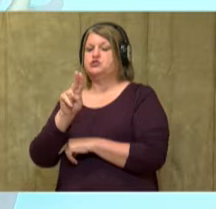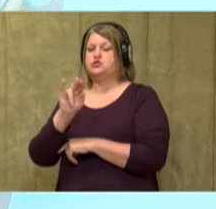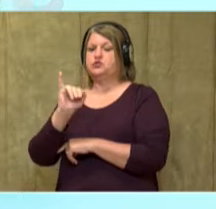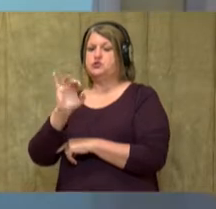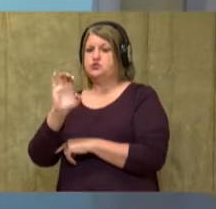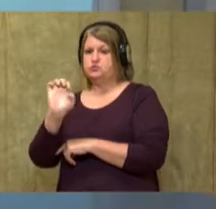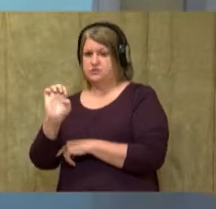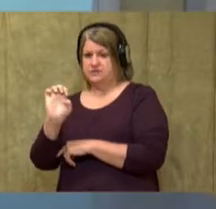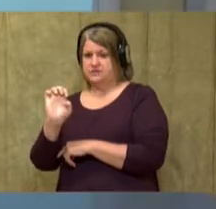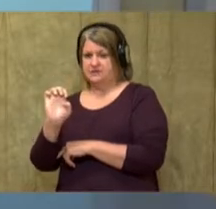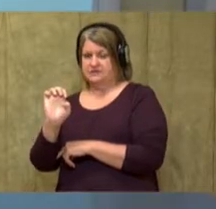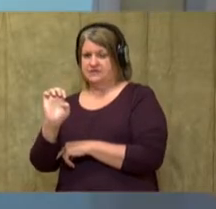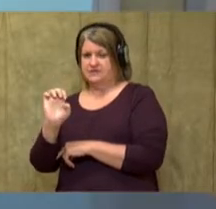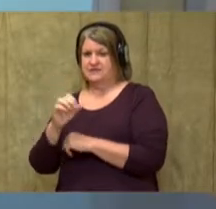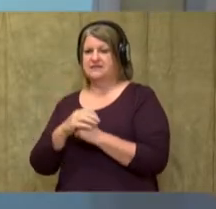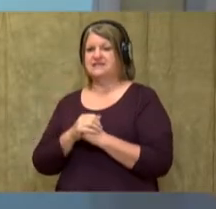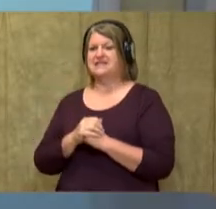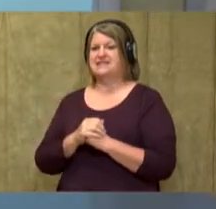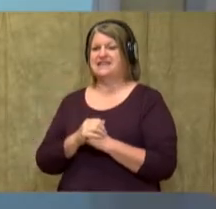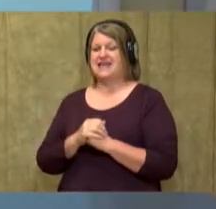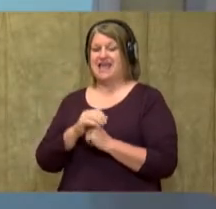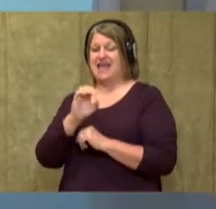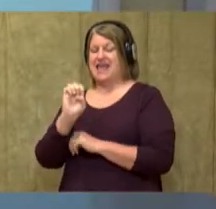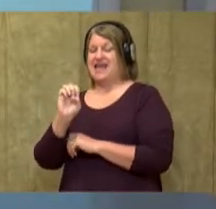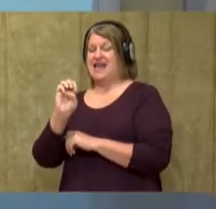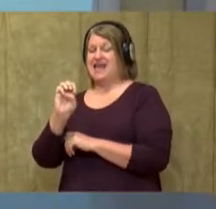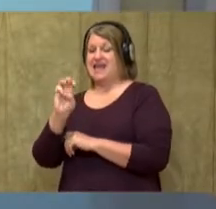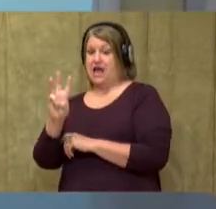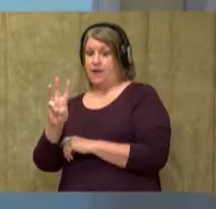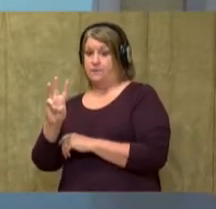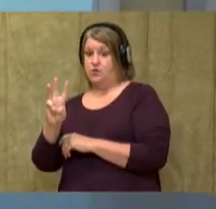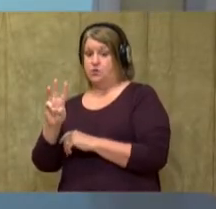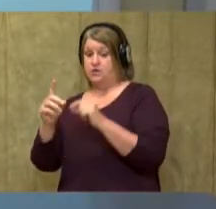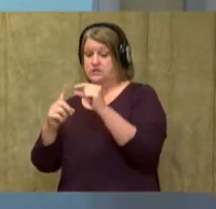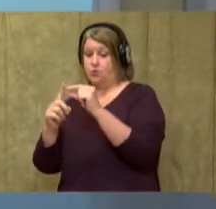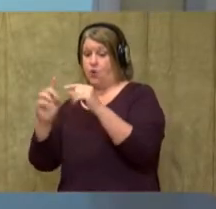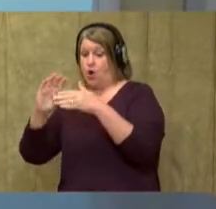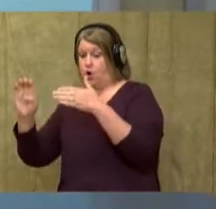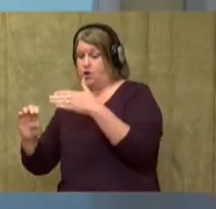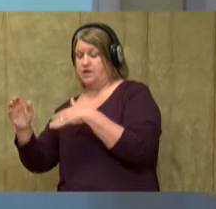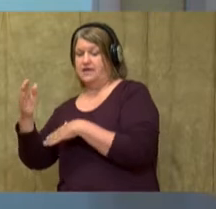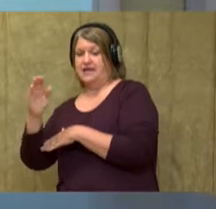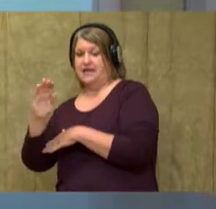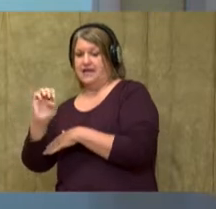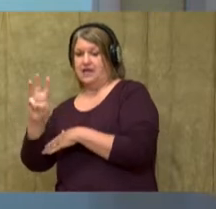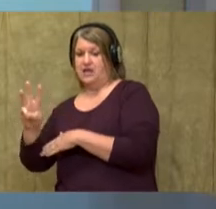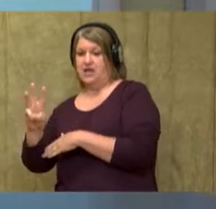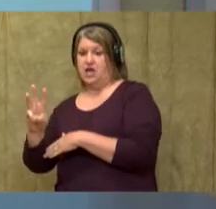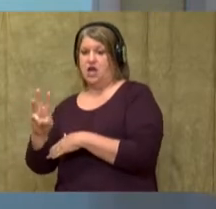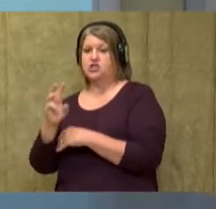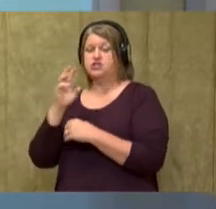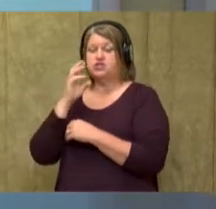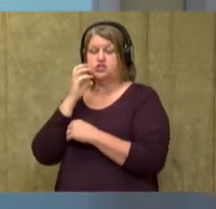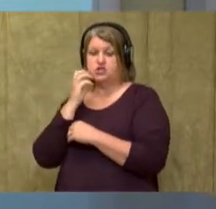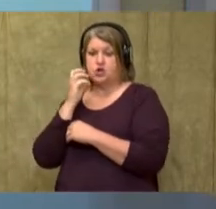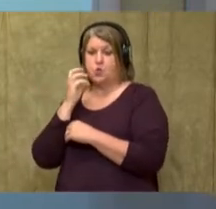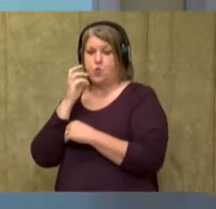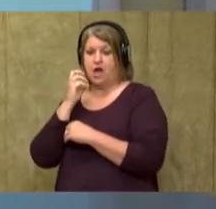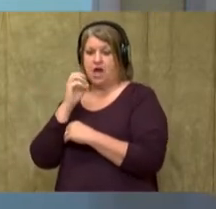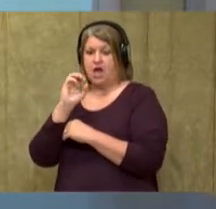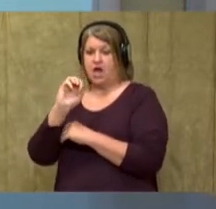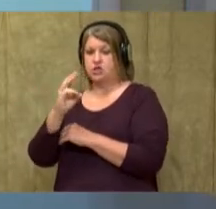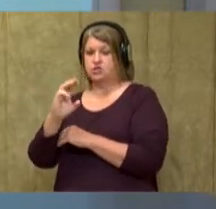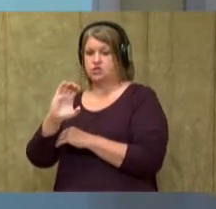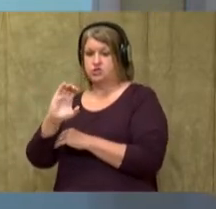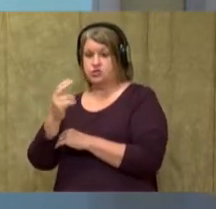Juice. E-W is at the end of a word, and it says oo. Chew. Chew.